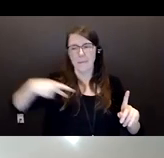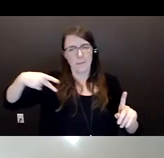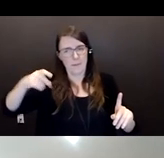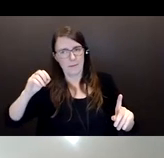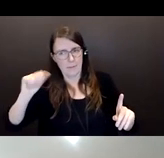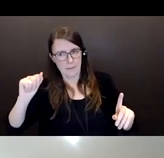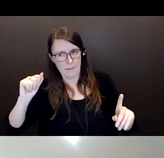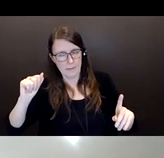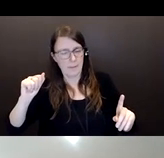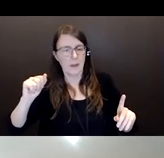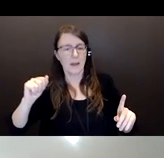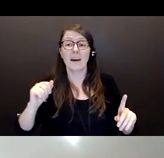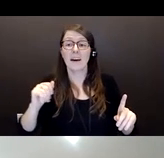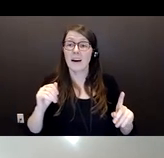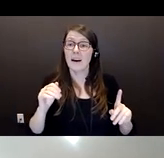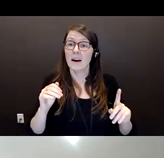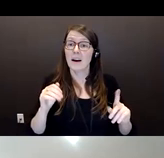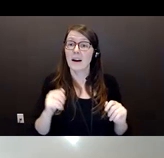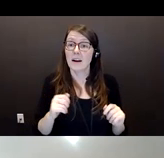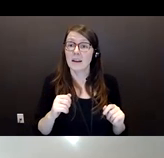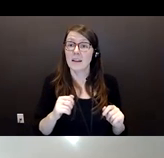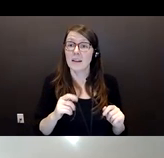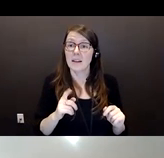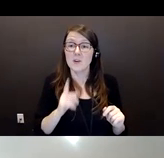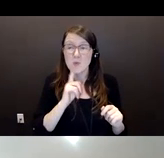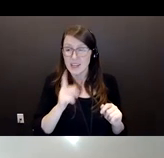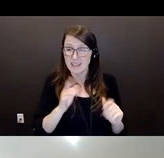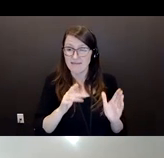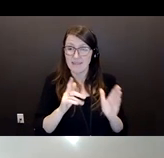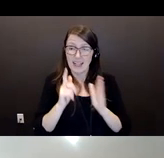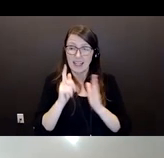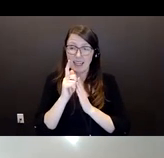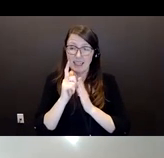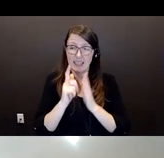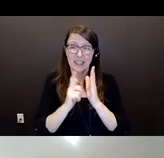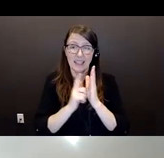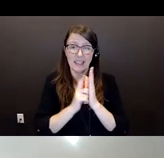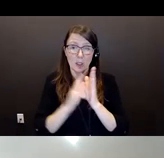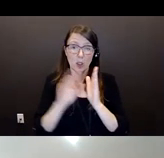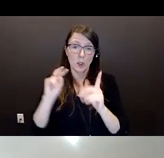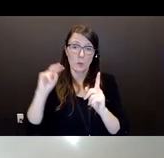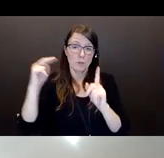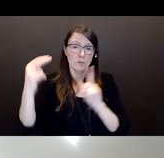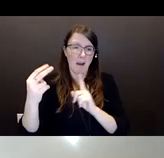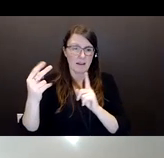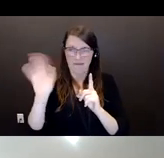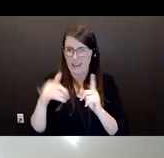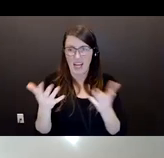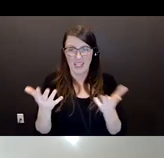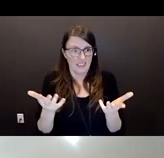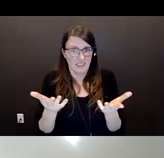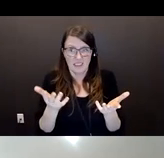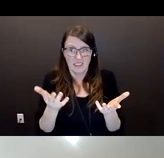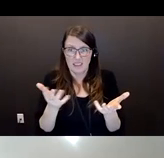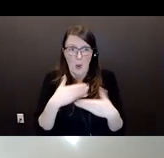And, and from a legal perspective, there's no such thing. It's impossible to have be a power of attorney, uh, because a power of